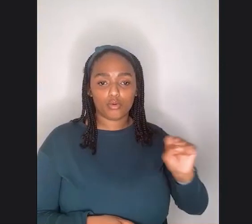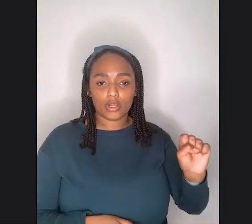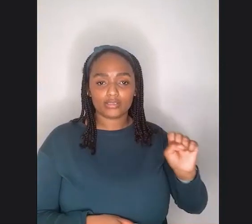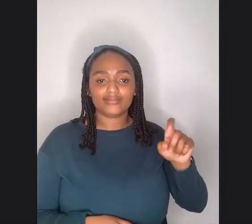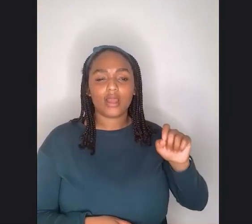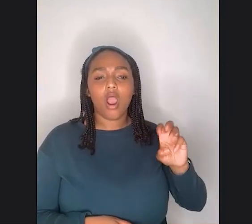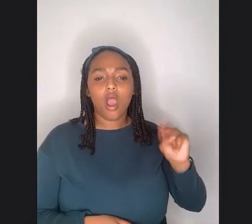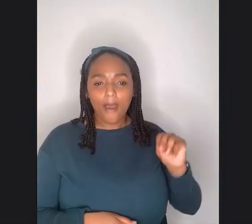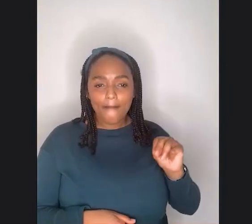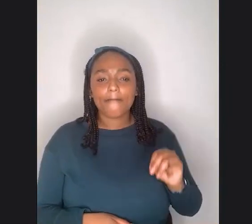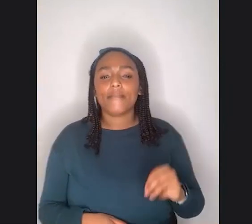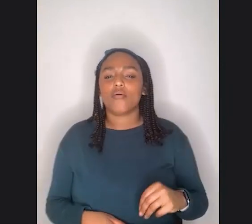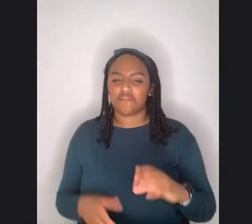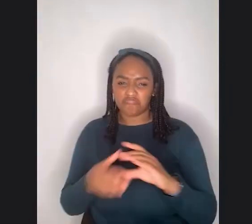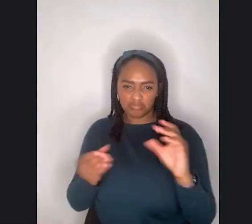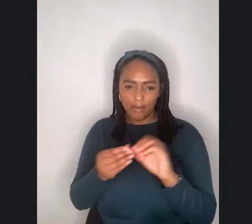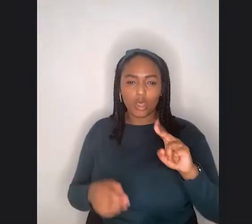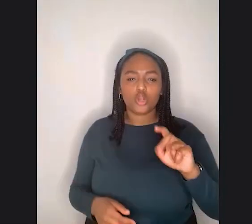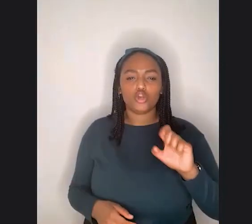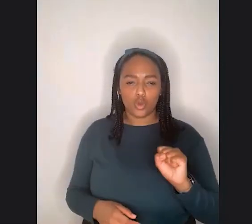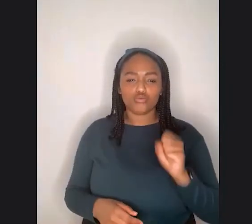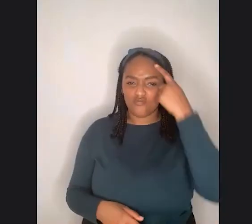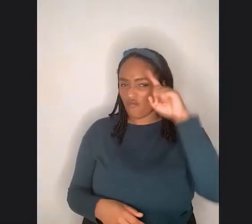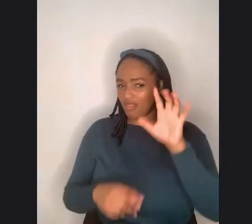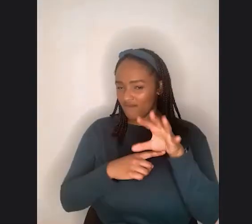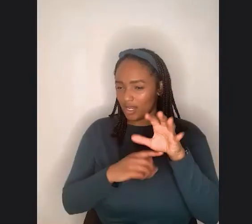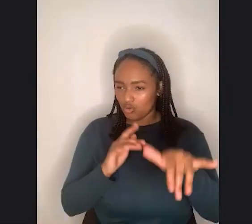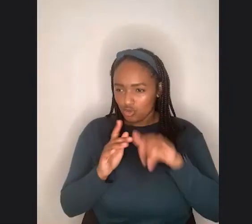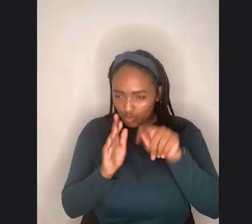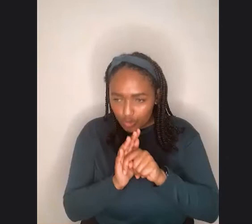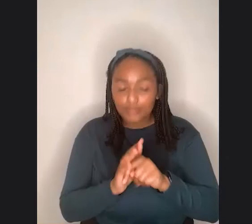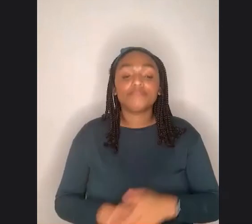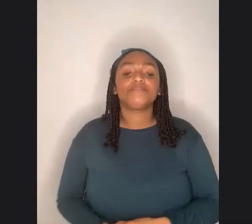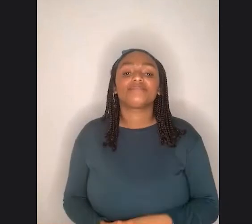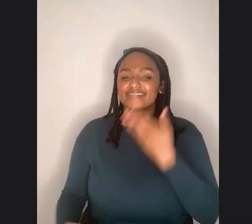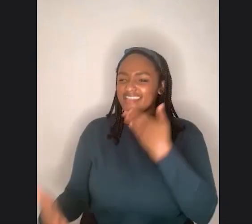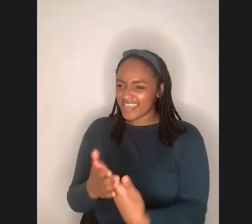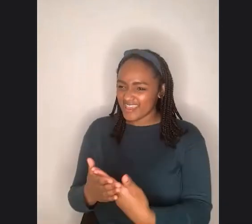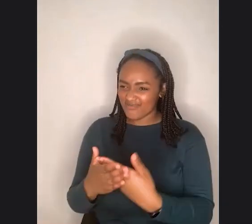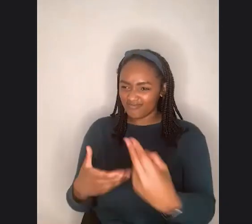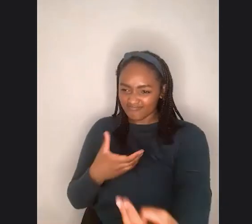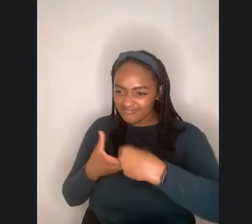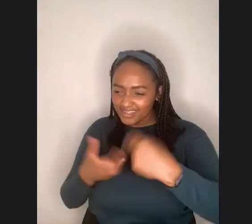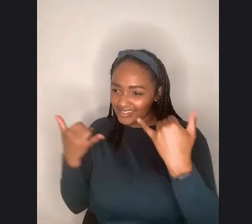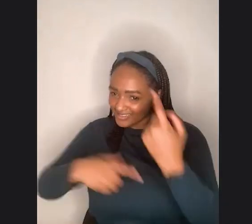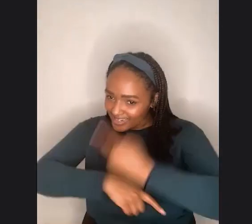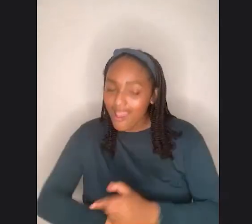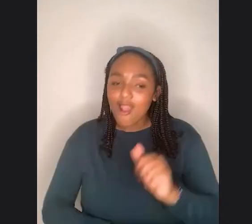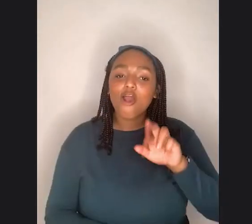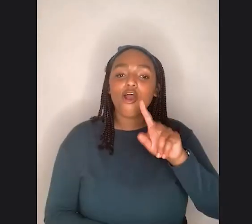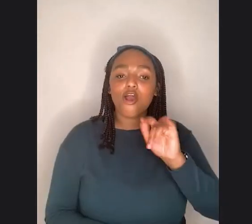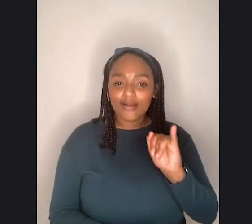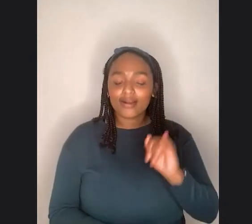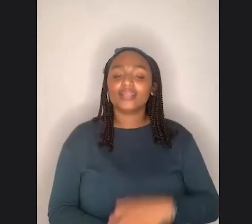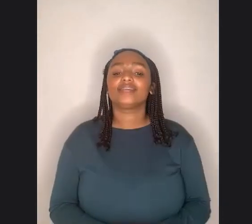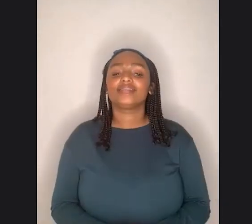YouTube video. And, um, and just thank you for, for being with us today, Artie. Thank you for being part